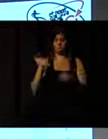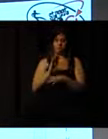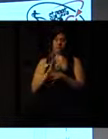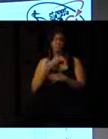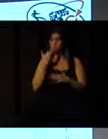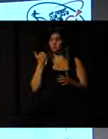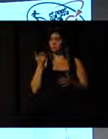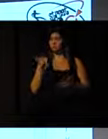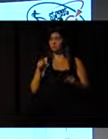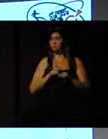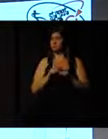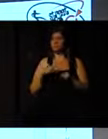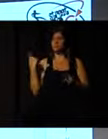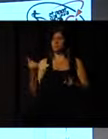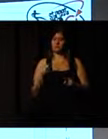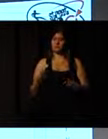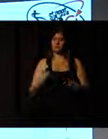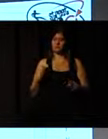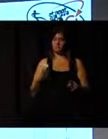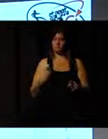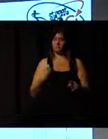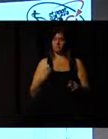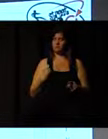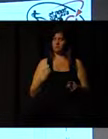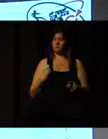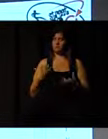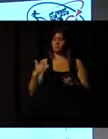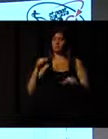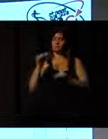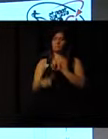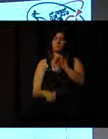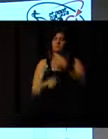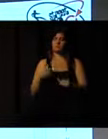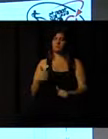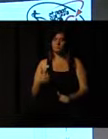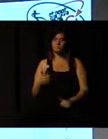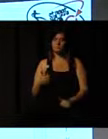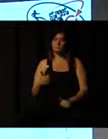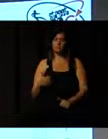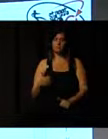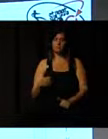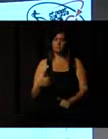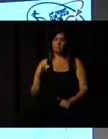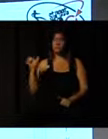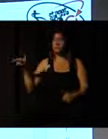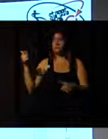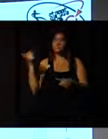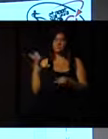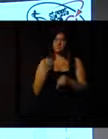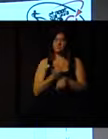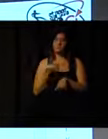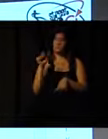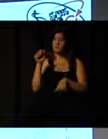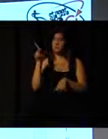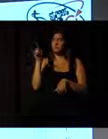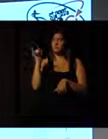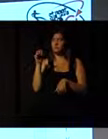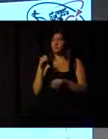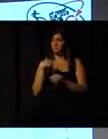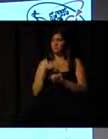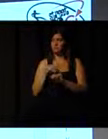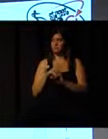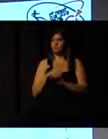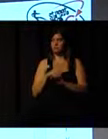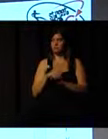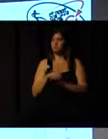participant, turning them into a supporter, so they've got a really positive attitude towards physical activity. And this is where the pathway becomes a little bit